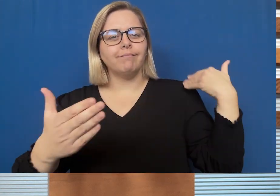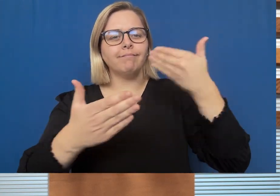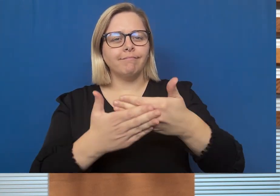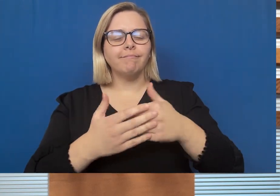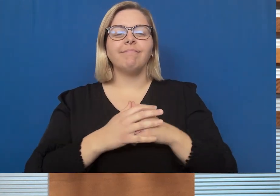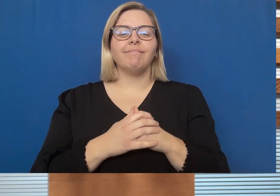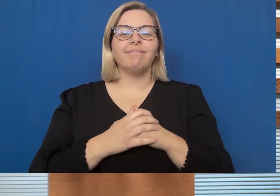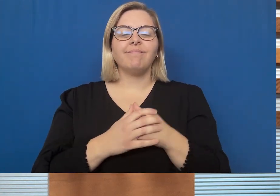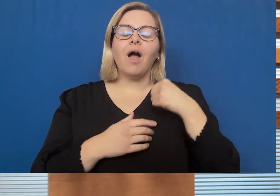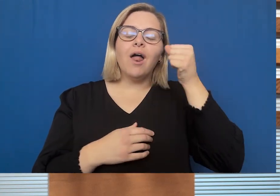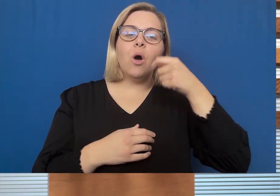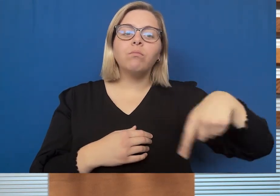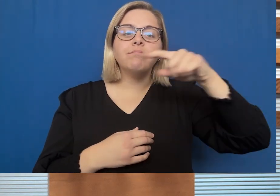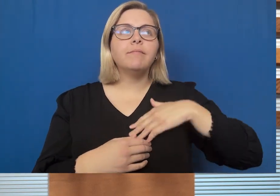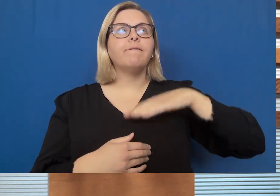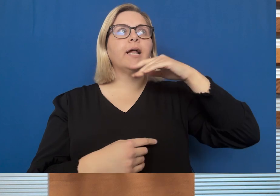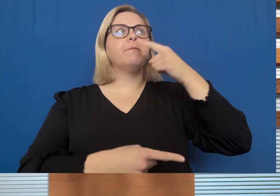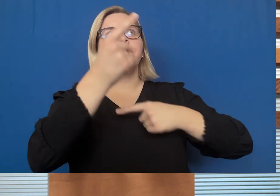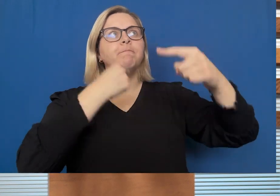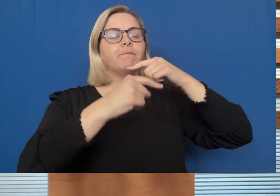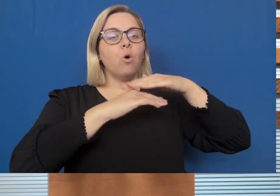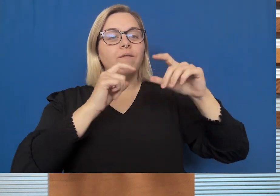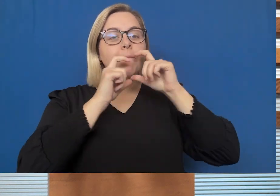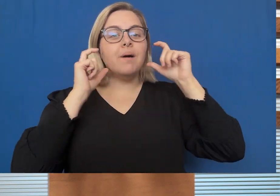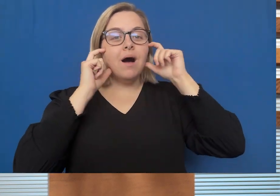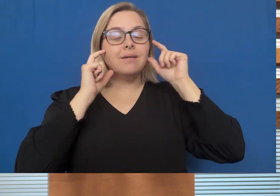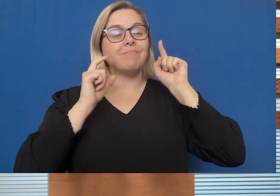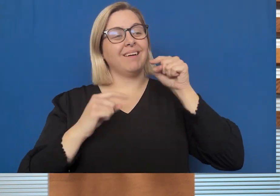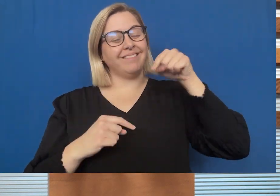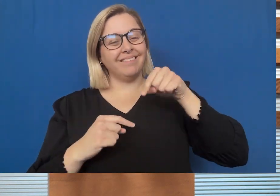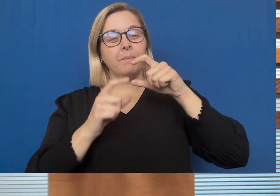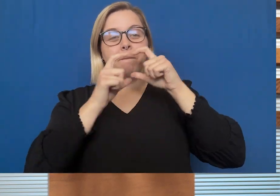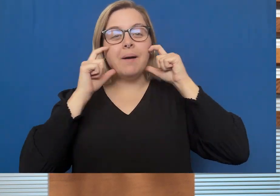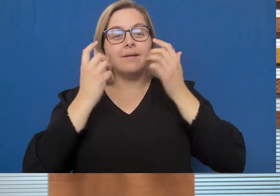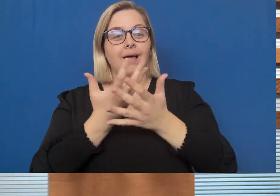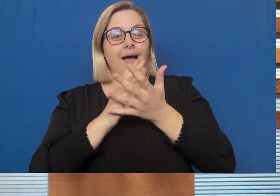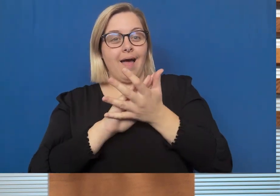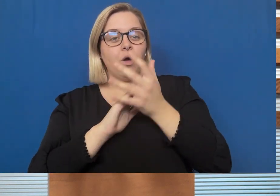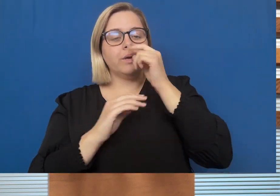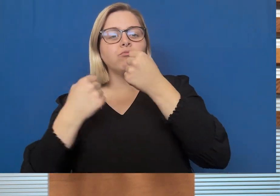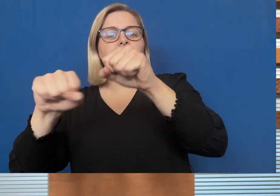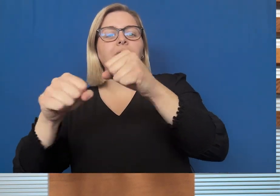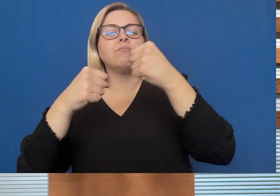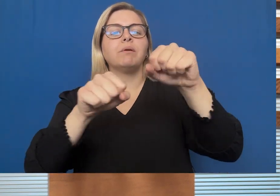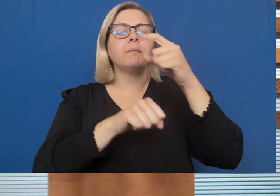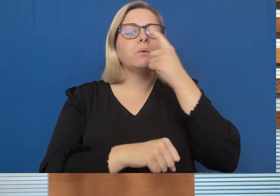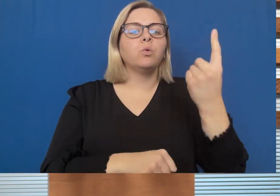but masks are still an important way we can protect those that are most vulnerable from contracting COVID-19.